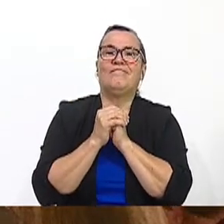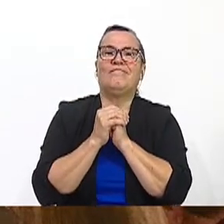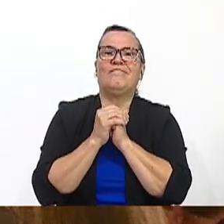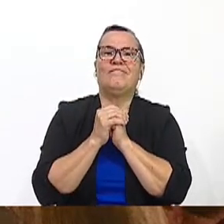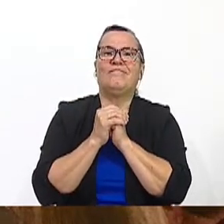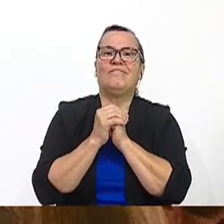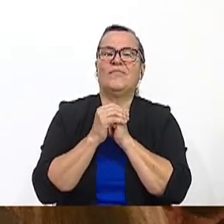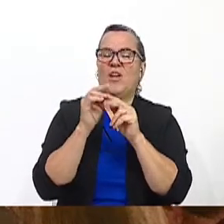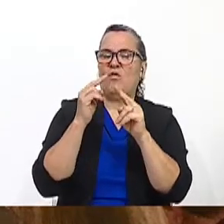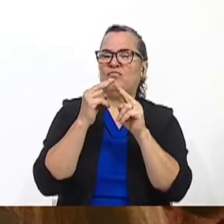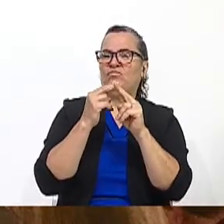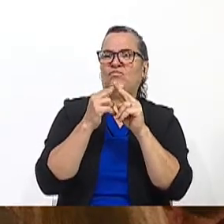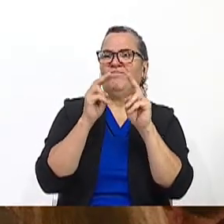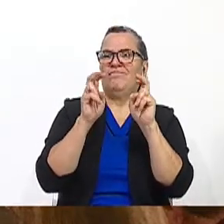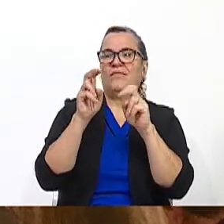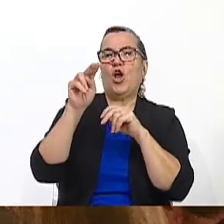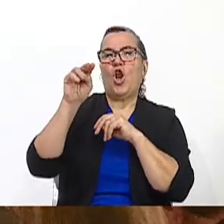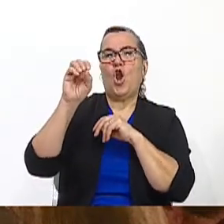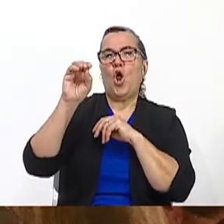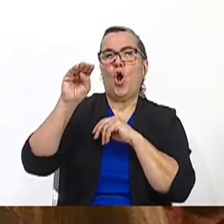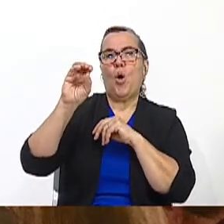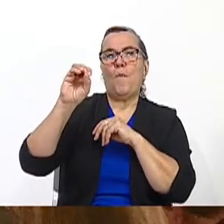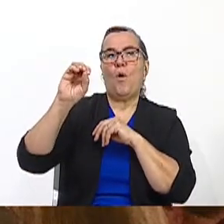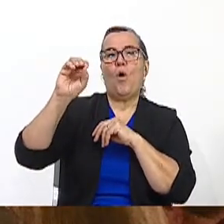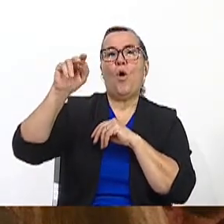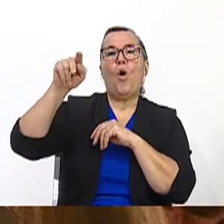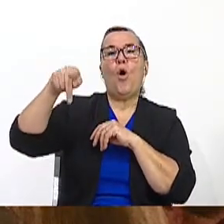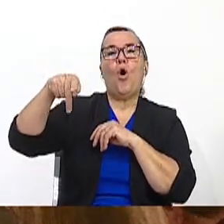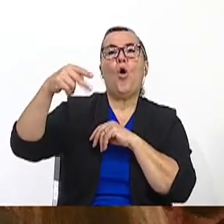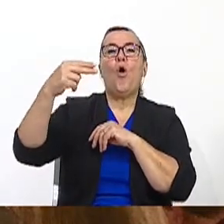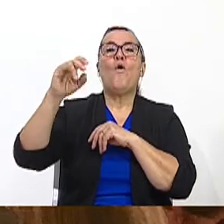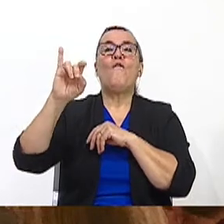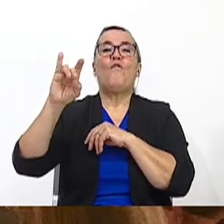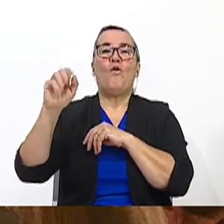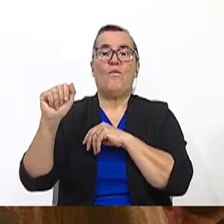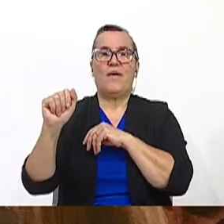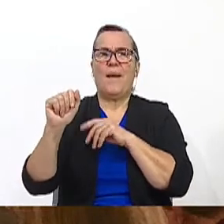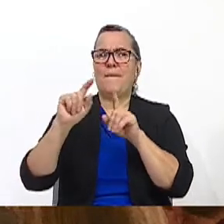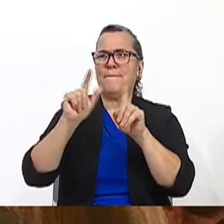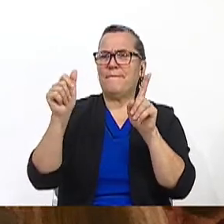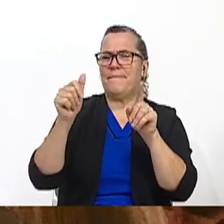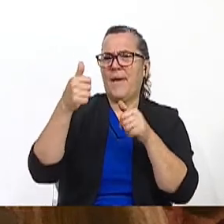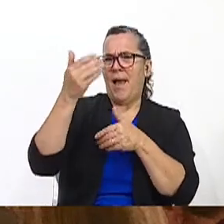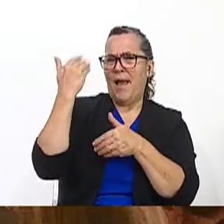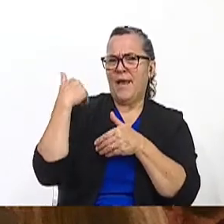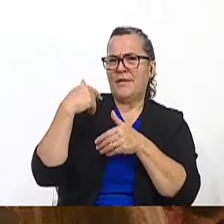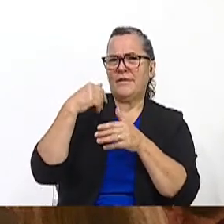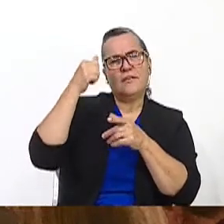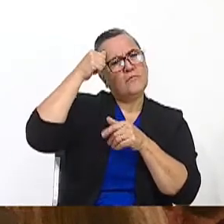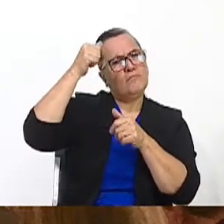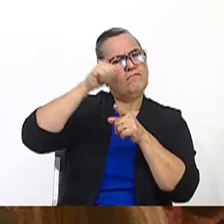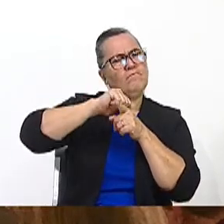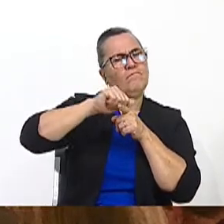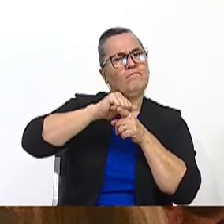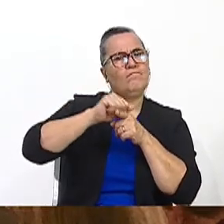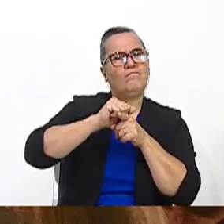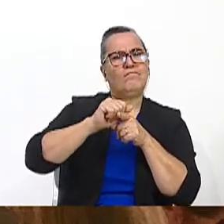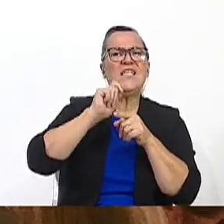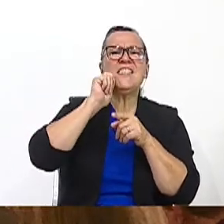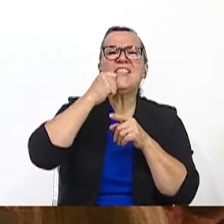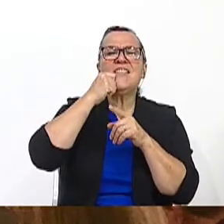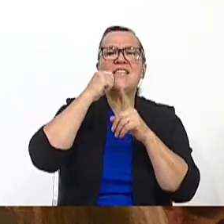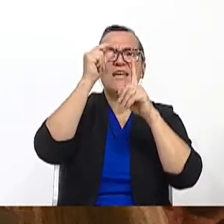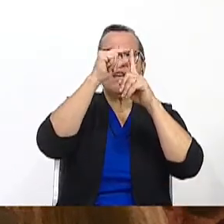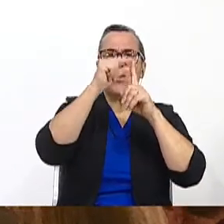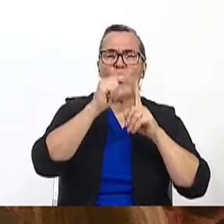nomophobia. But before, let's review some important keywords and we need to know in order